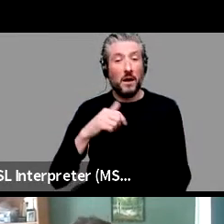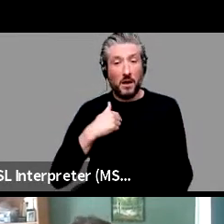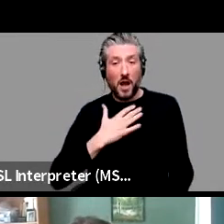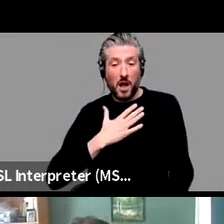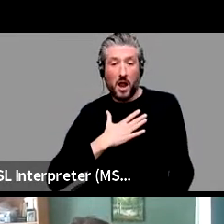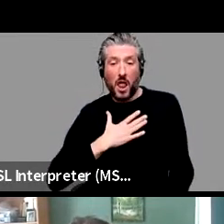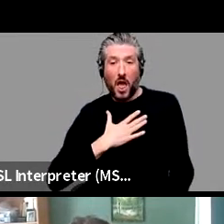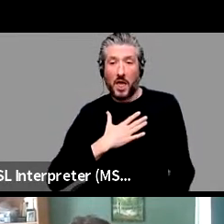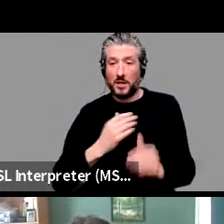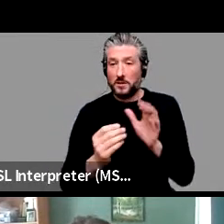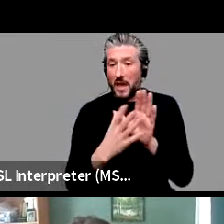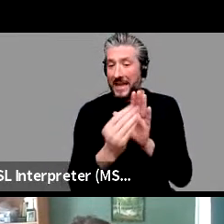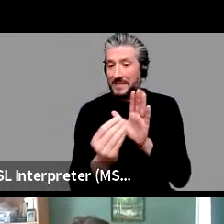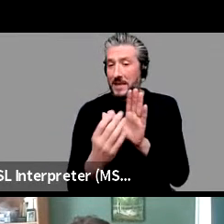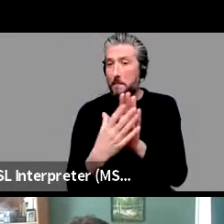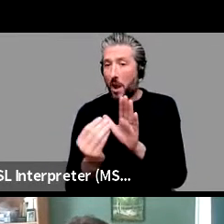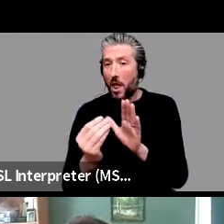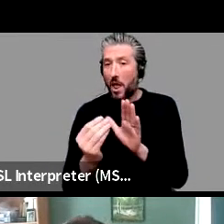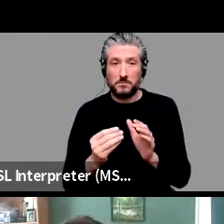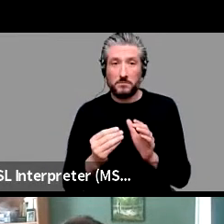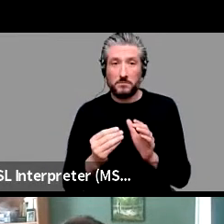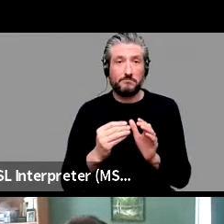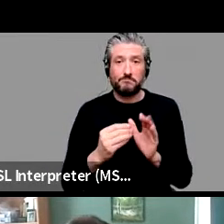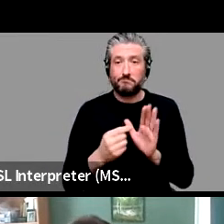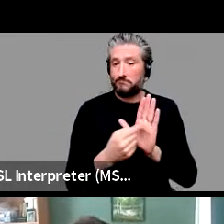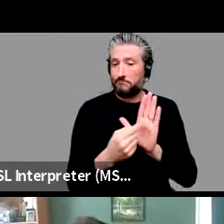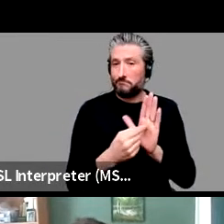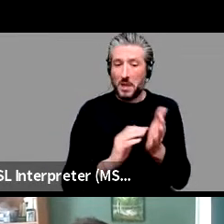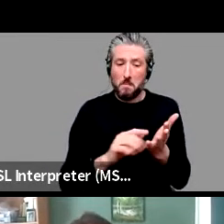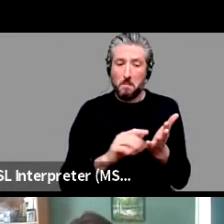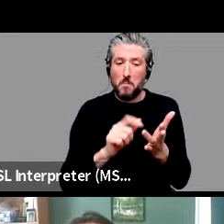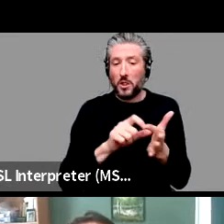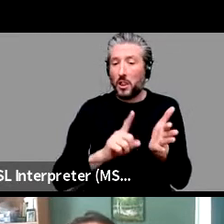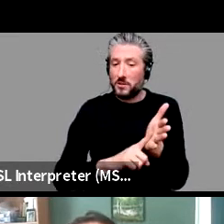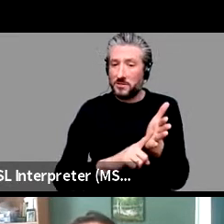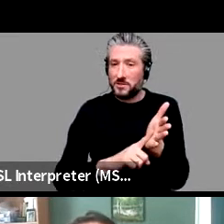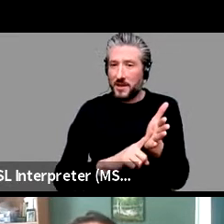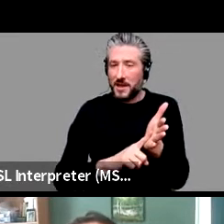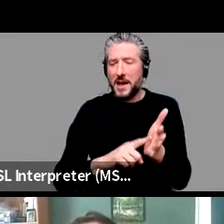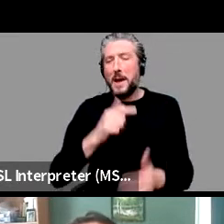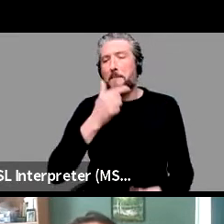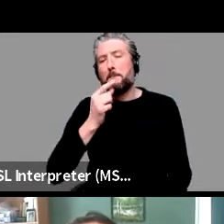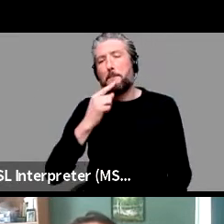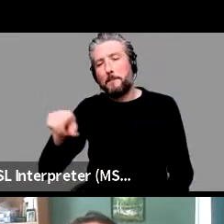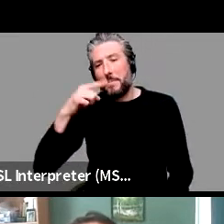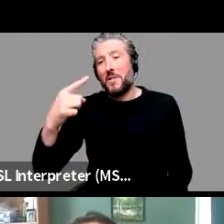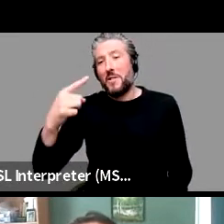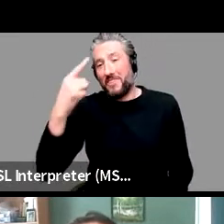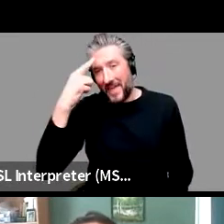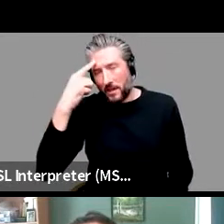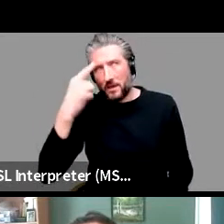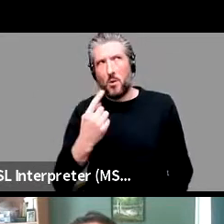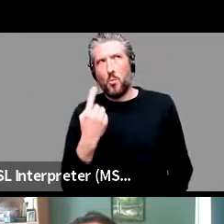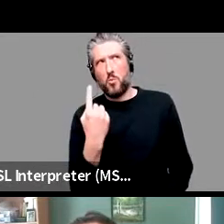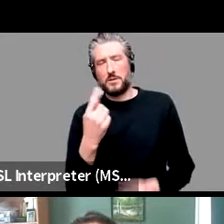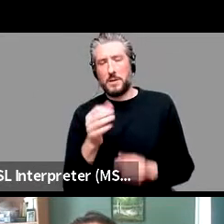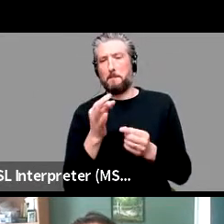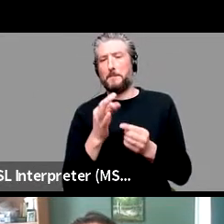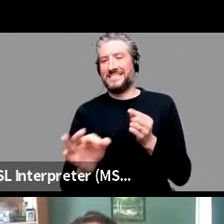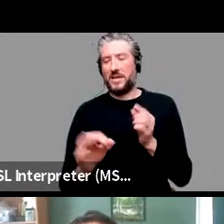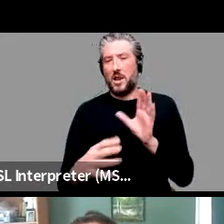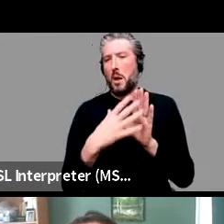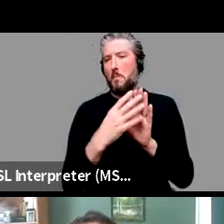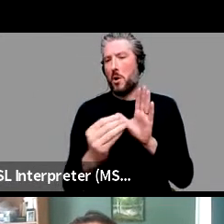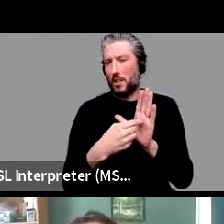people, people, when people hear exemplar model, they think of a particular model that was popular in the